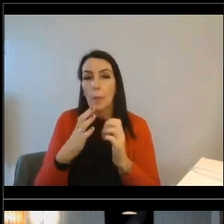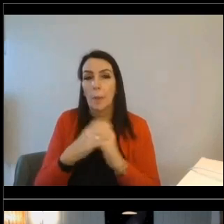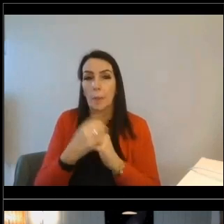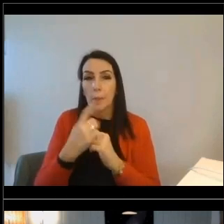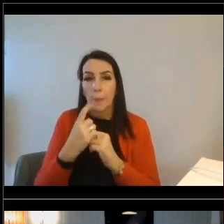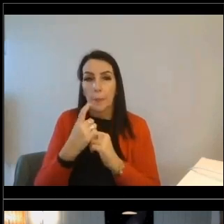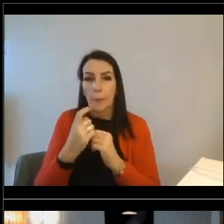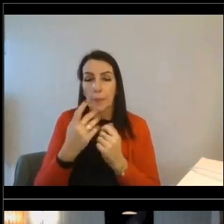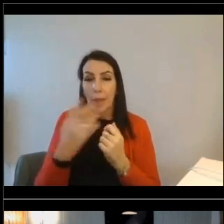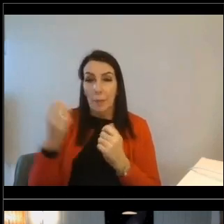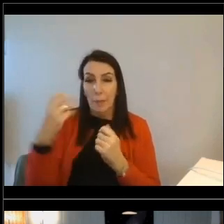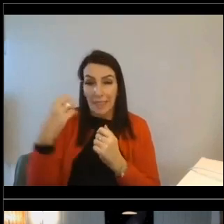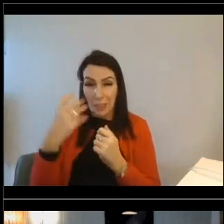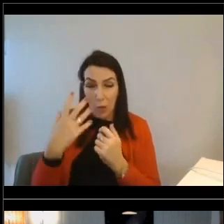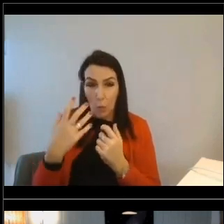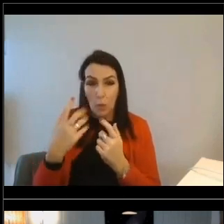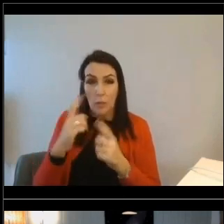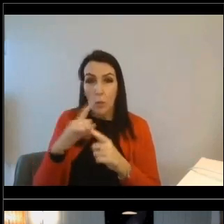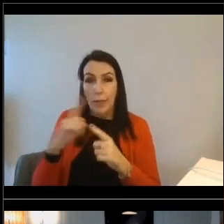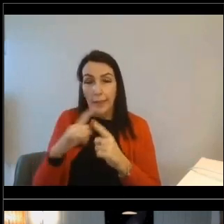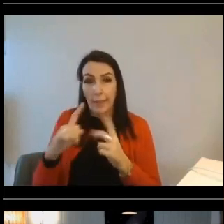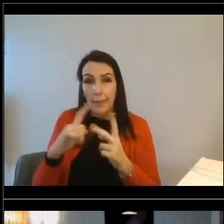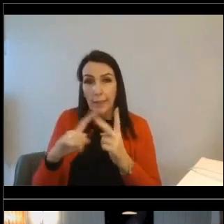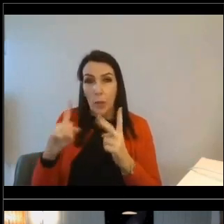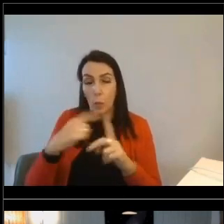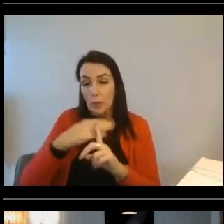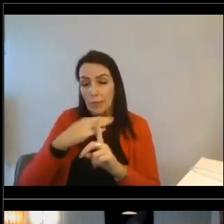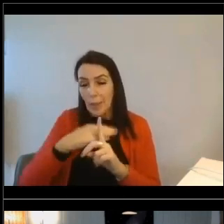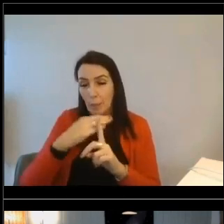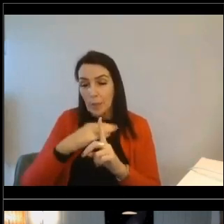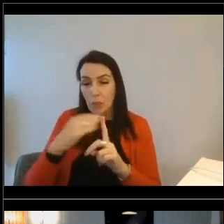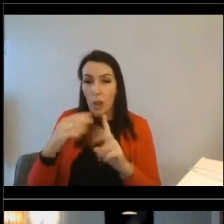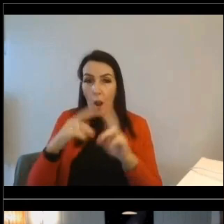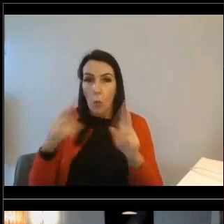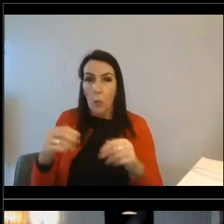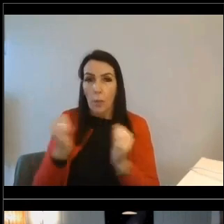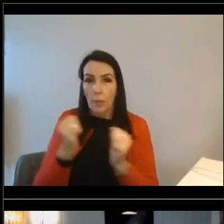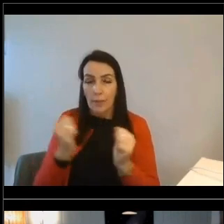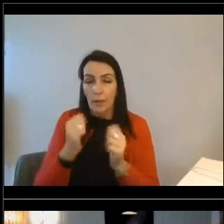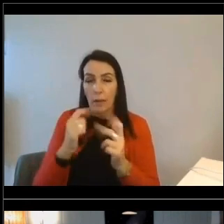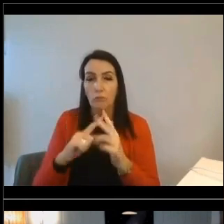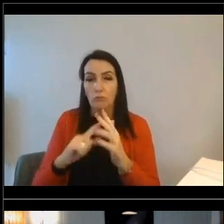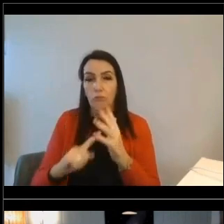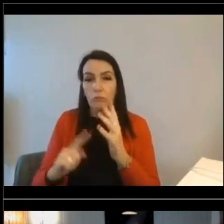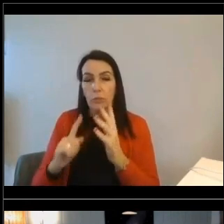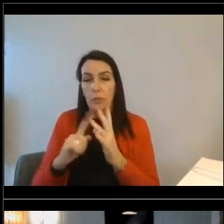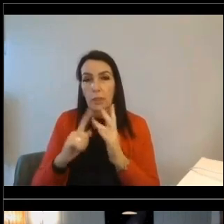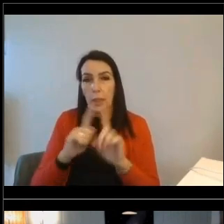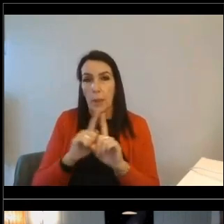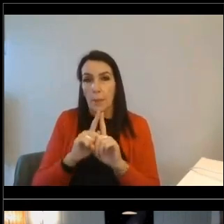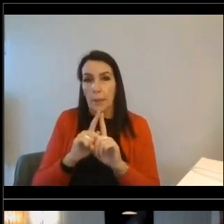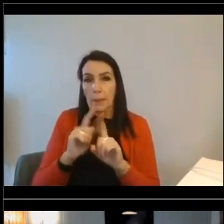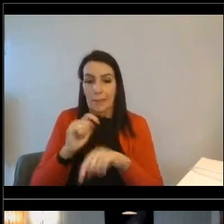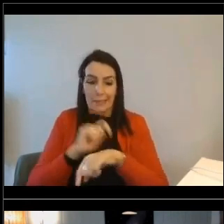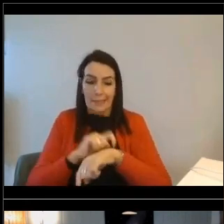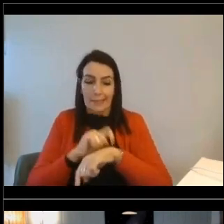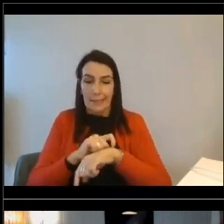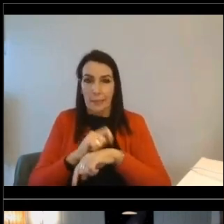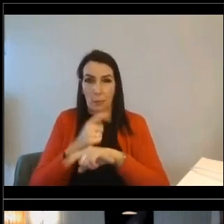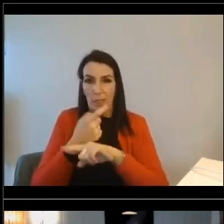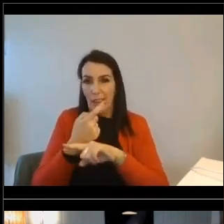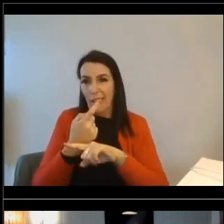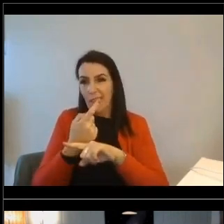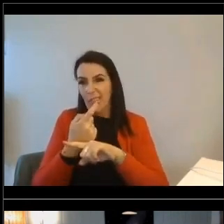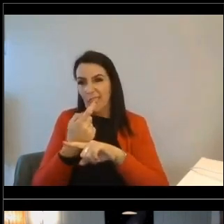how many showers do you take for a week? What temperature do you have your home in the wind? So that's all to say. But in the interest of time, because we've only got a few minutes,